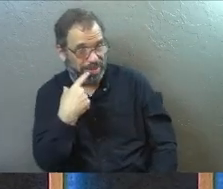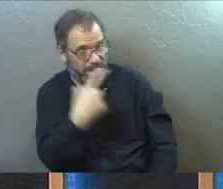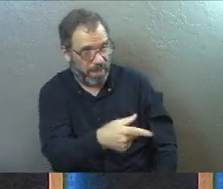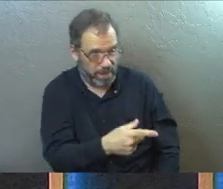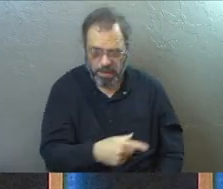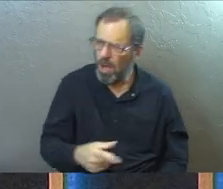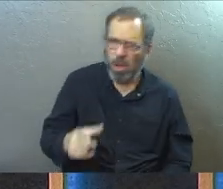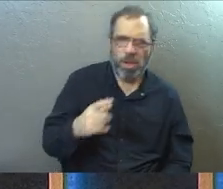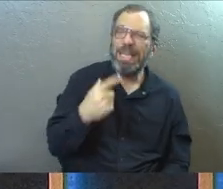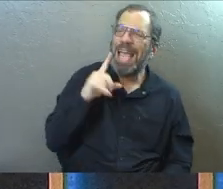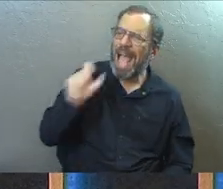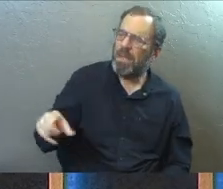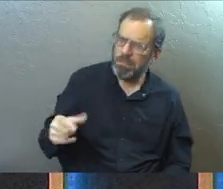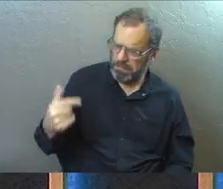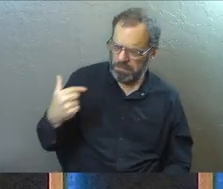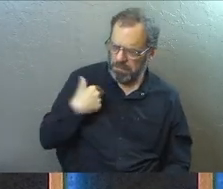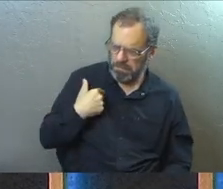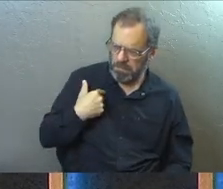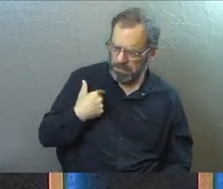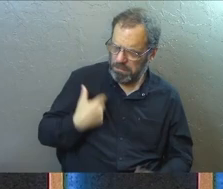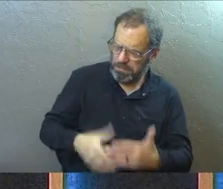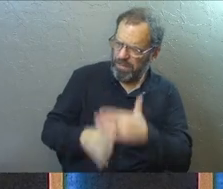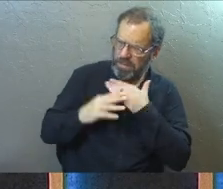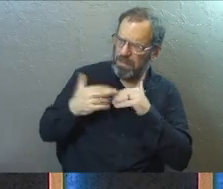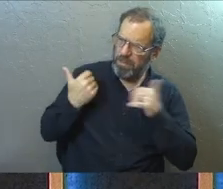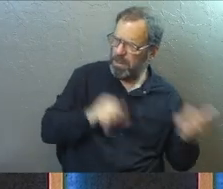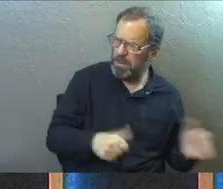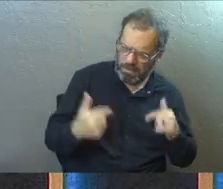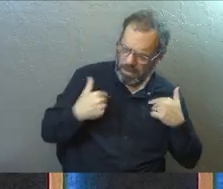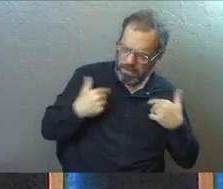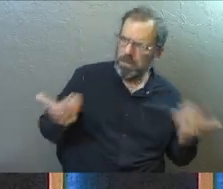He said, what prevents me from getting baptized?